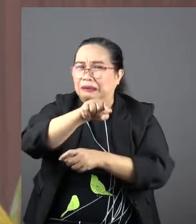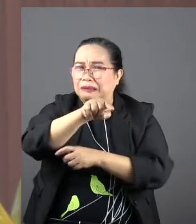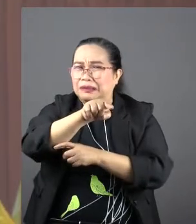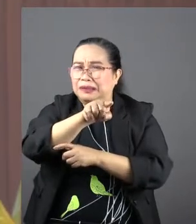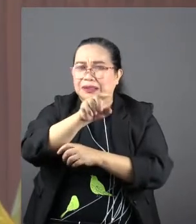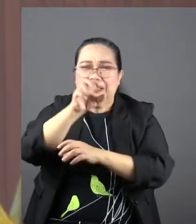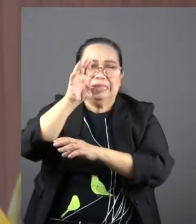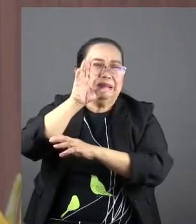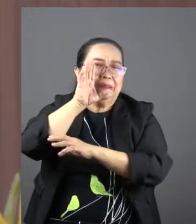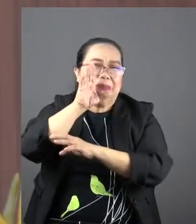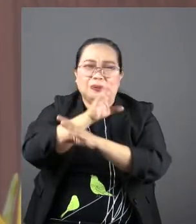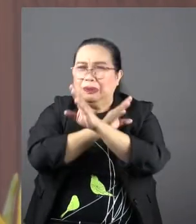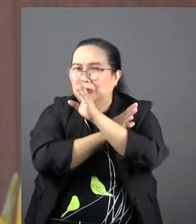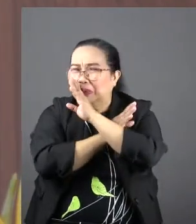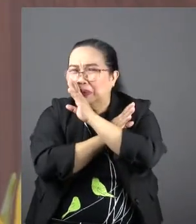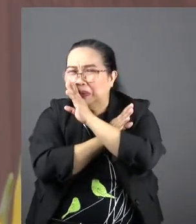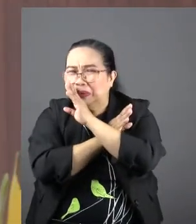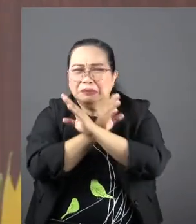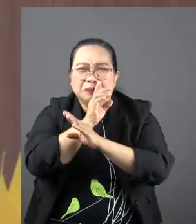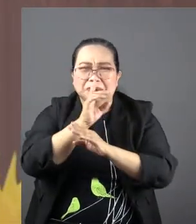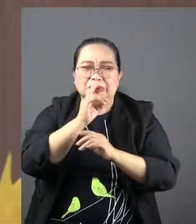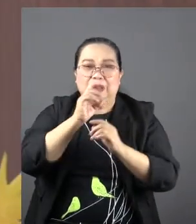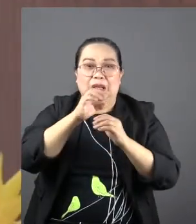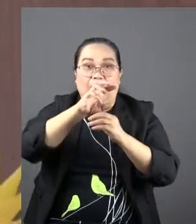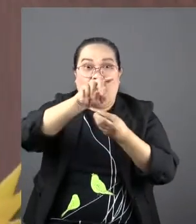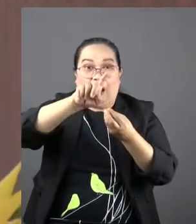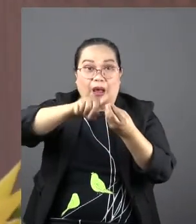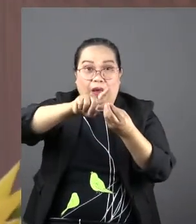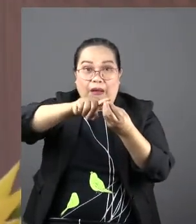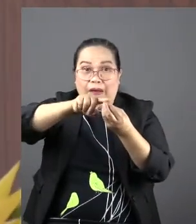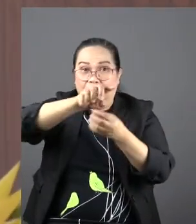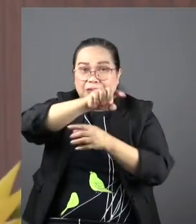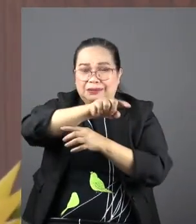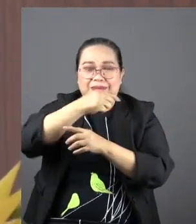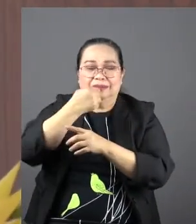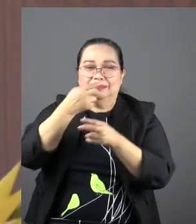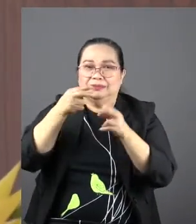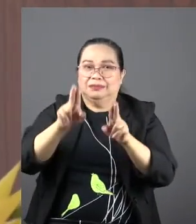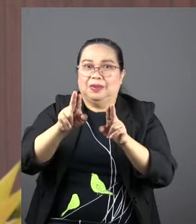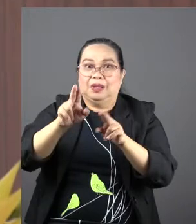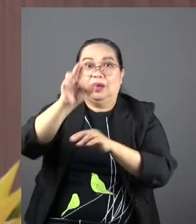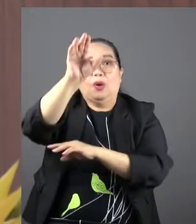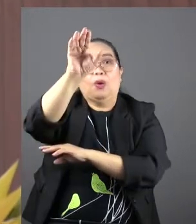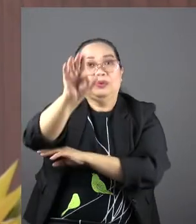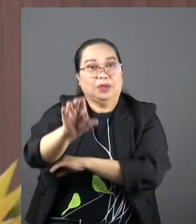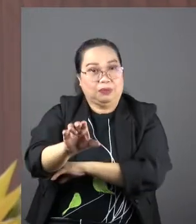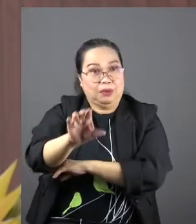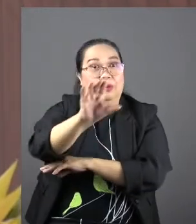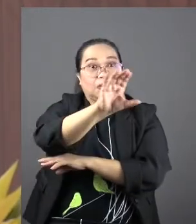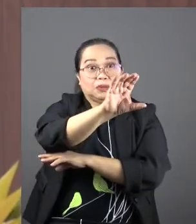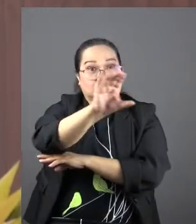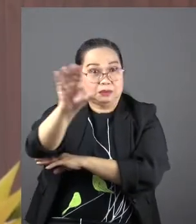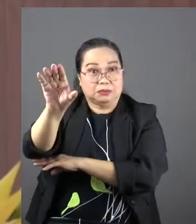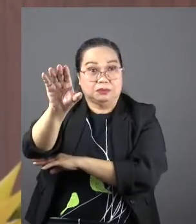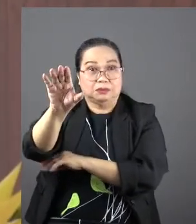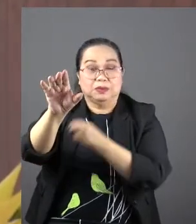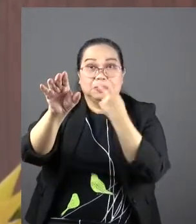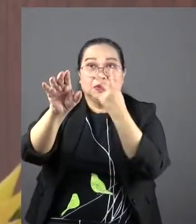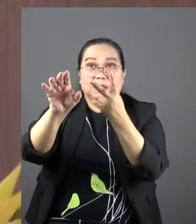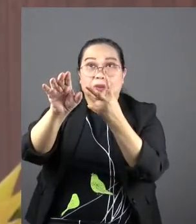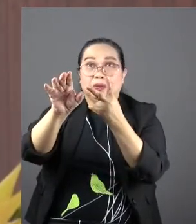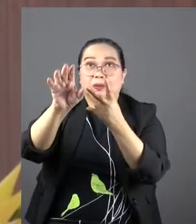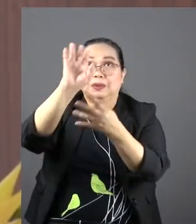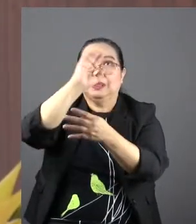chismes, gossip, more than that. It will be fulfilled at the cross when she will see her son and